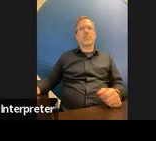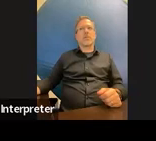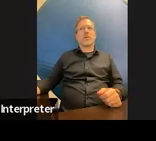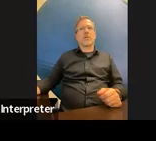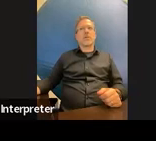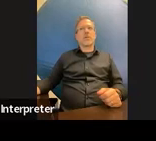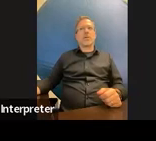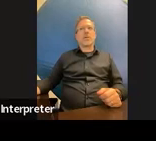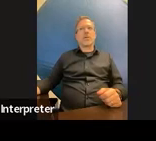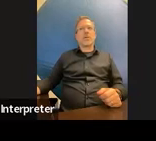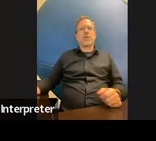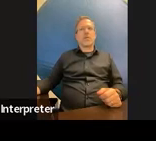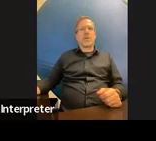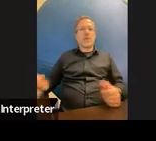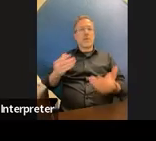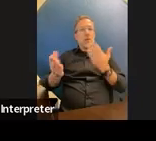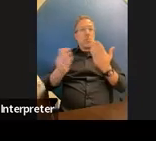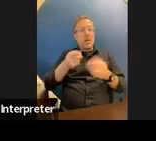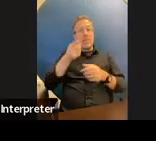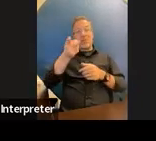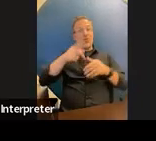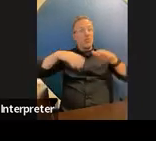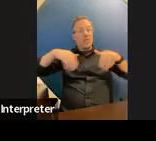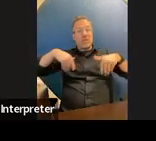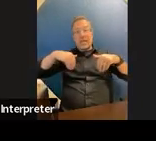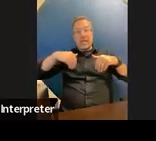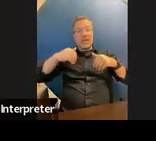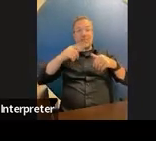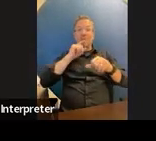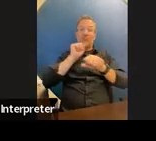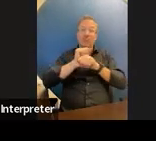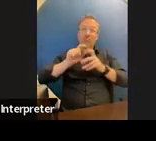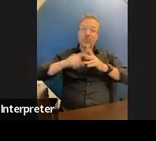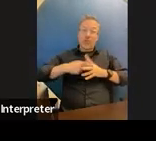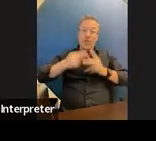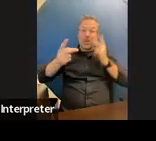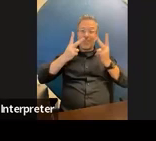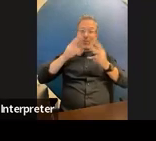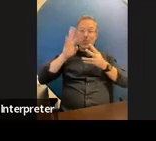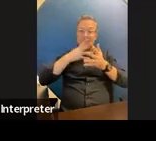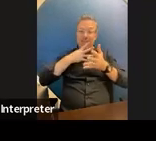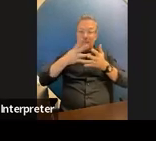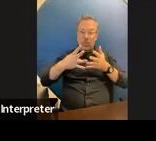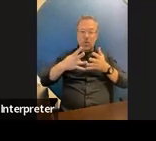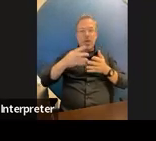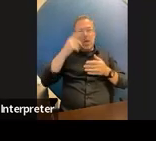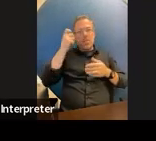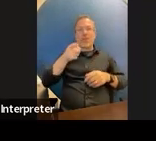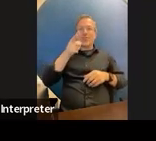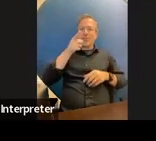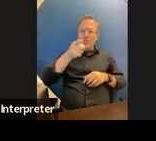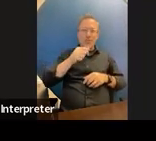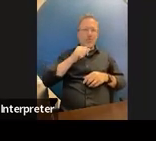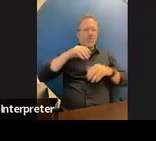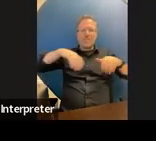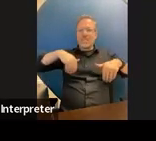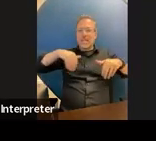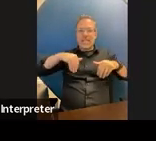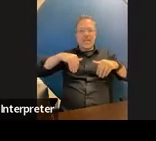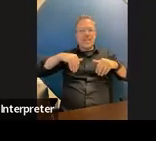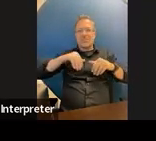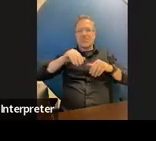so you don't know that right so you're gonna put unable to because you haven't done that if you have the opportunity